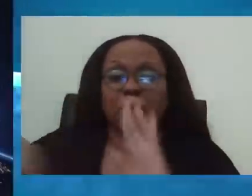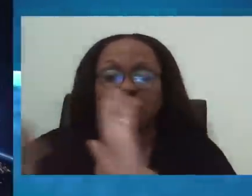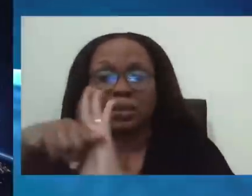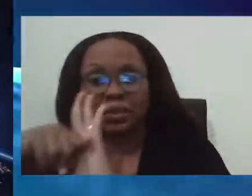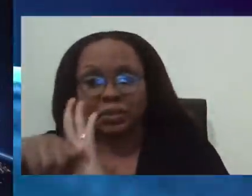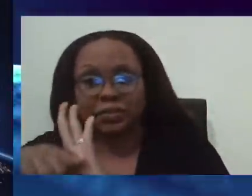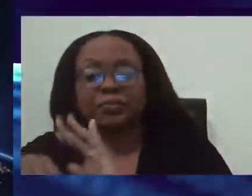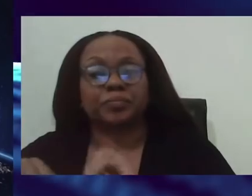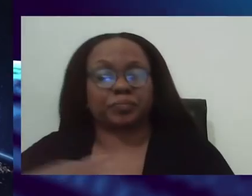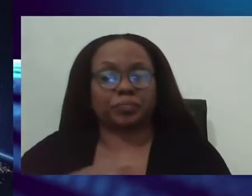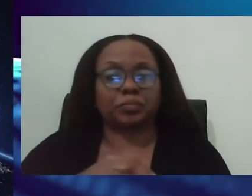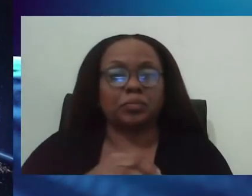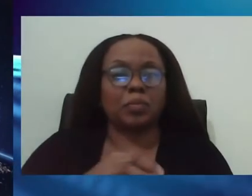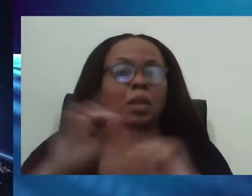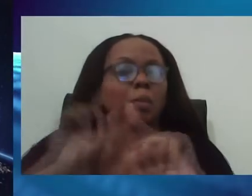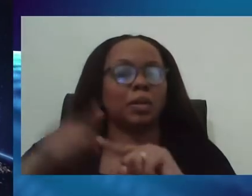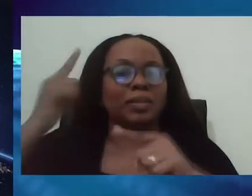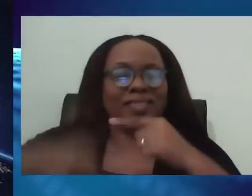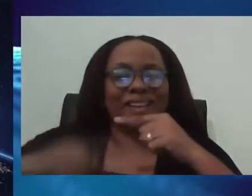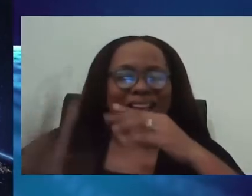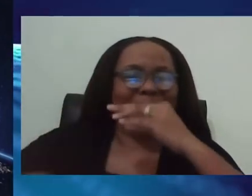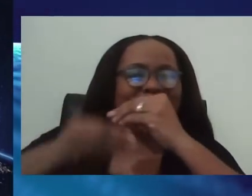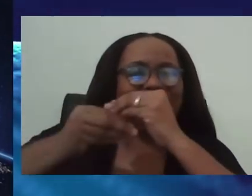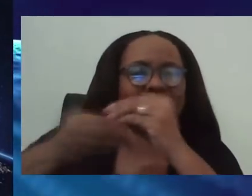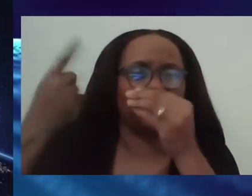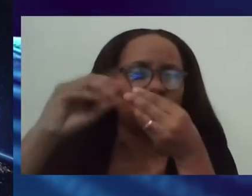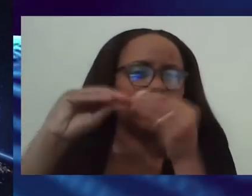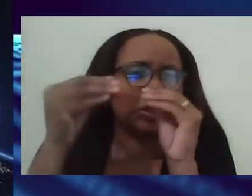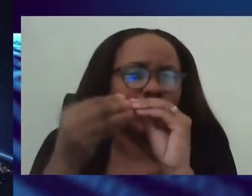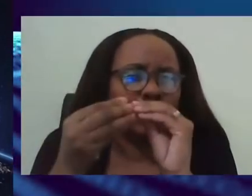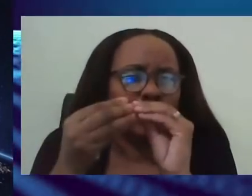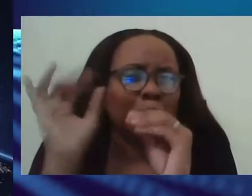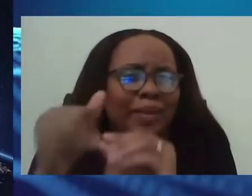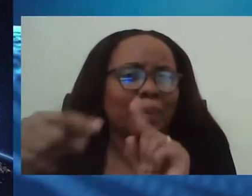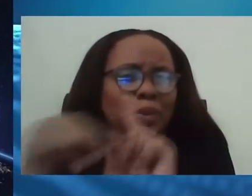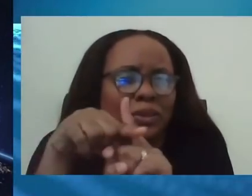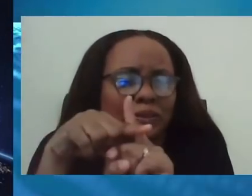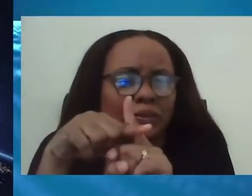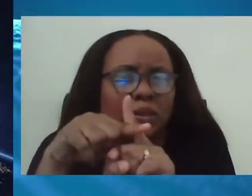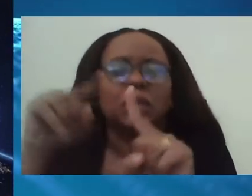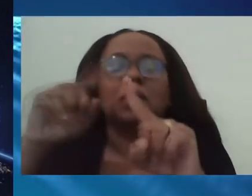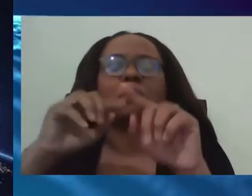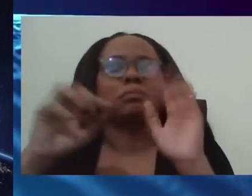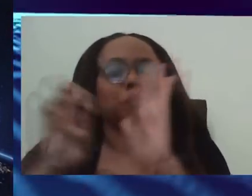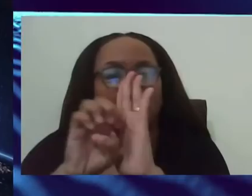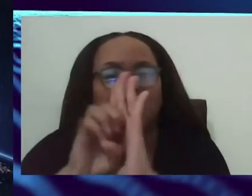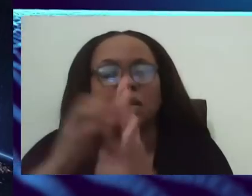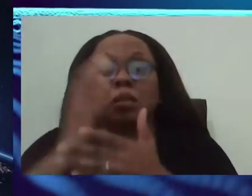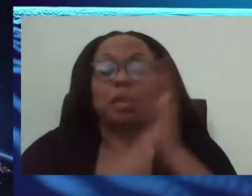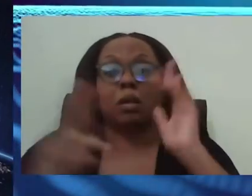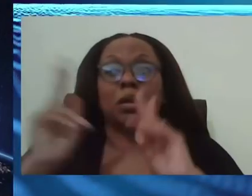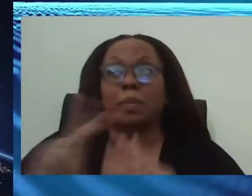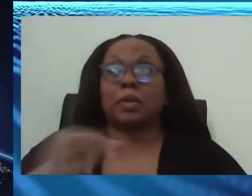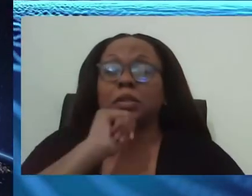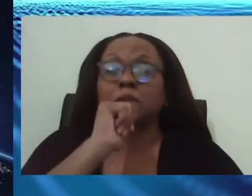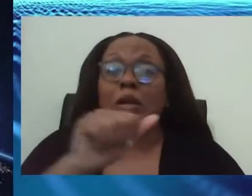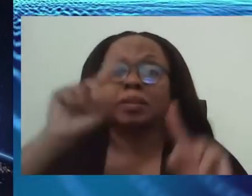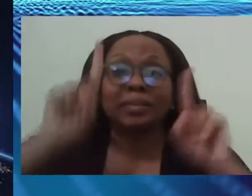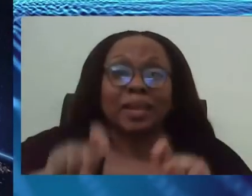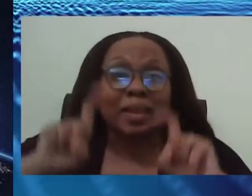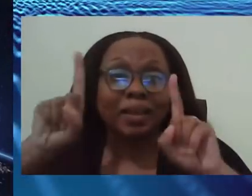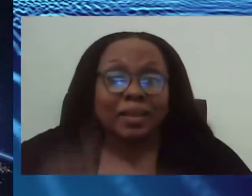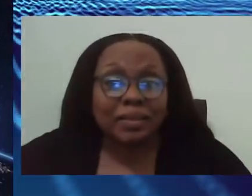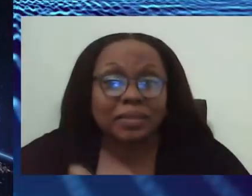persons in the community that are positive, but they're out there. And so we have had some persons who had not been tested in what we call the